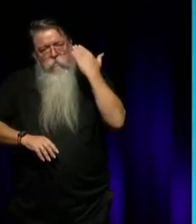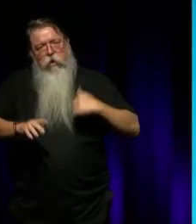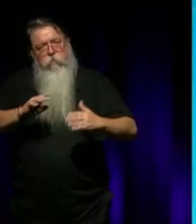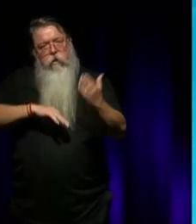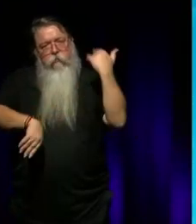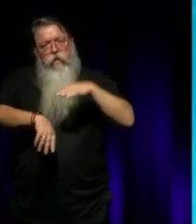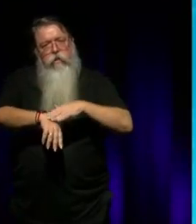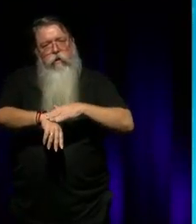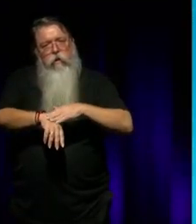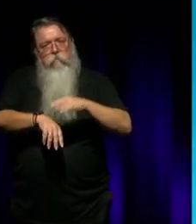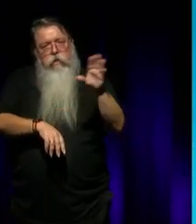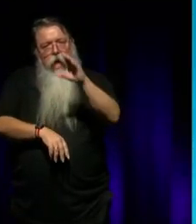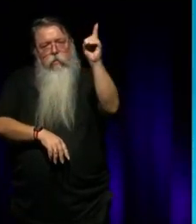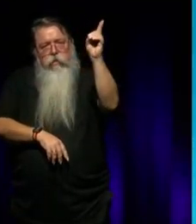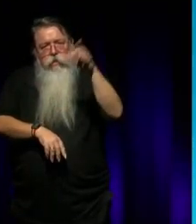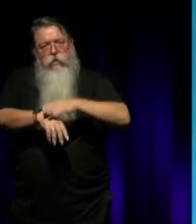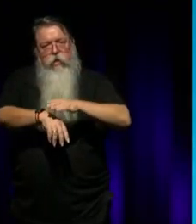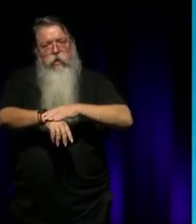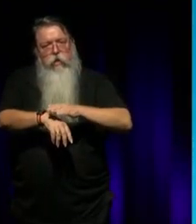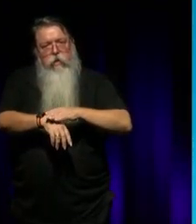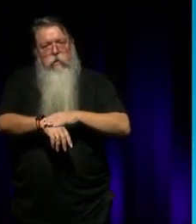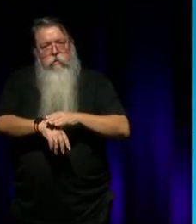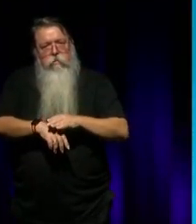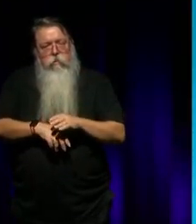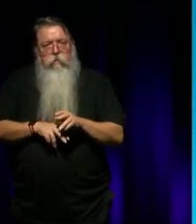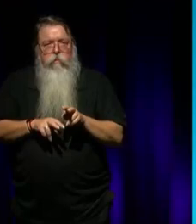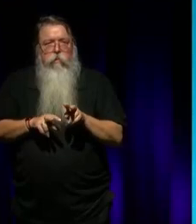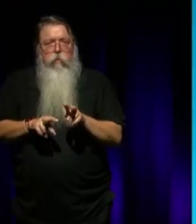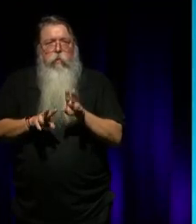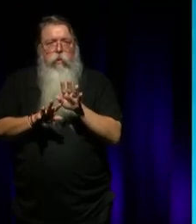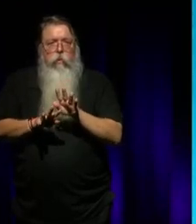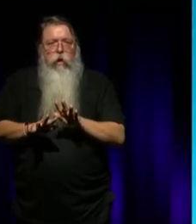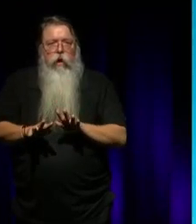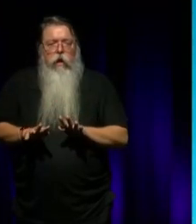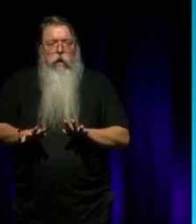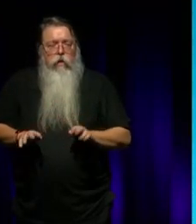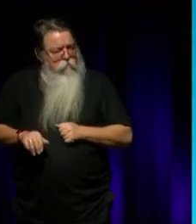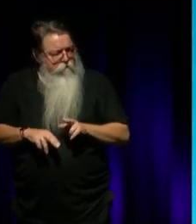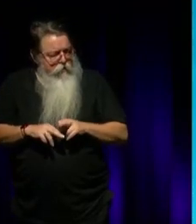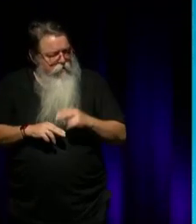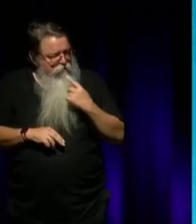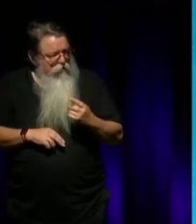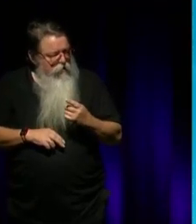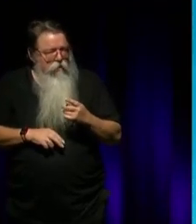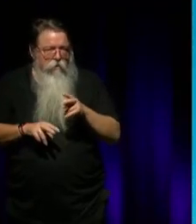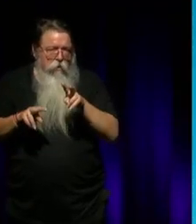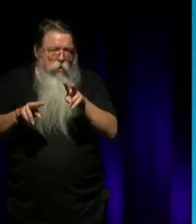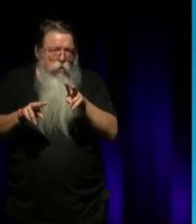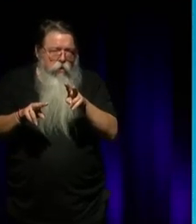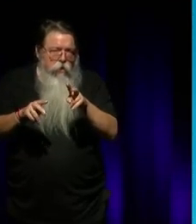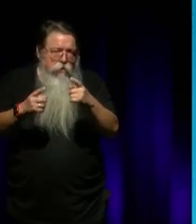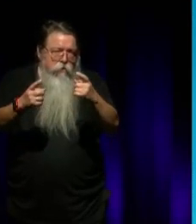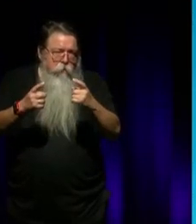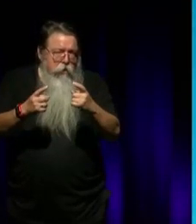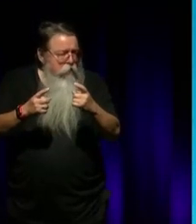look at that thing come now, my father would say. And he said, look, it's shutting everybody up. And everyone's got to reset